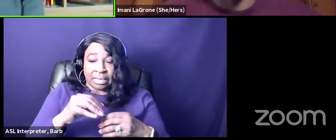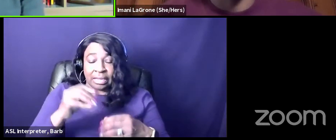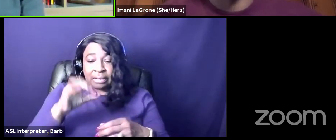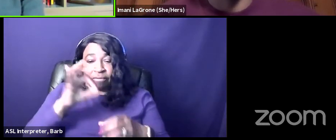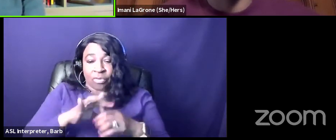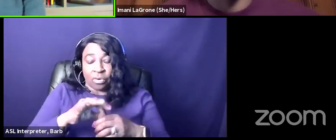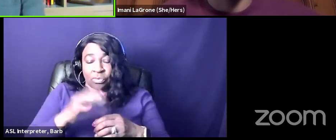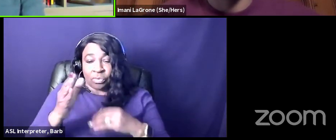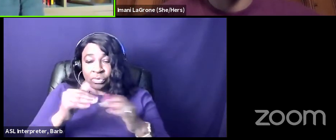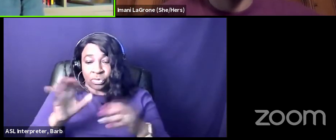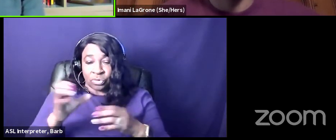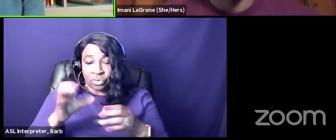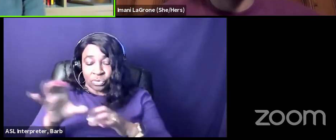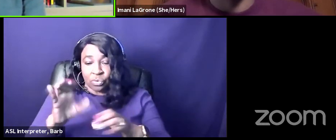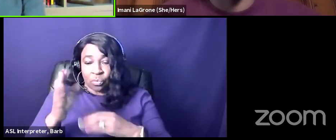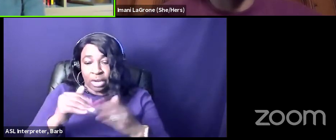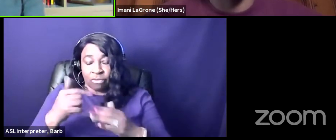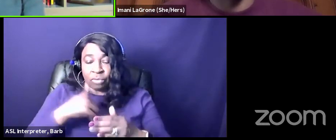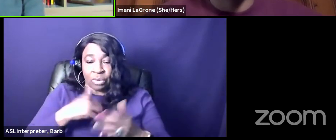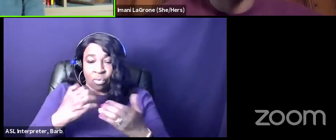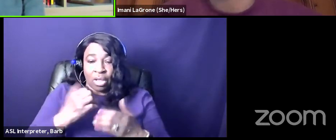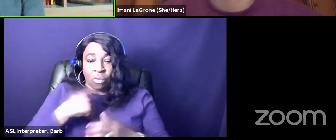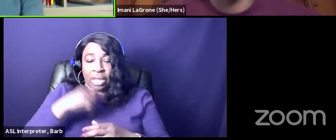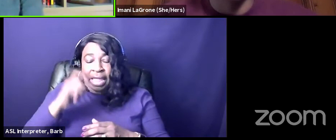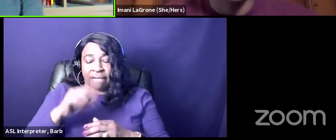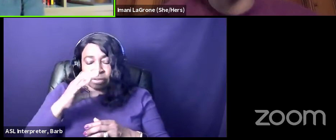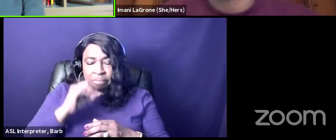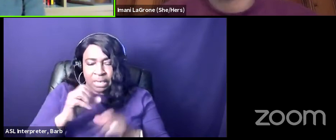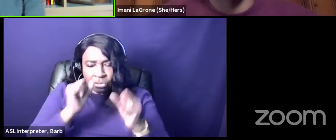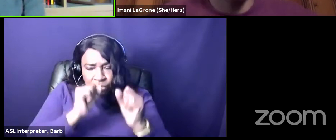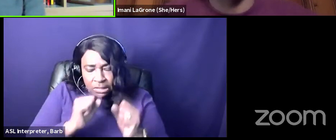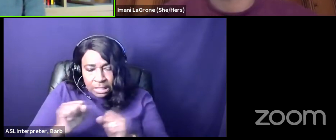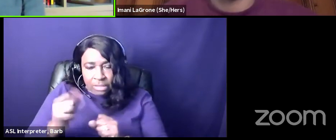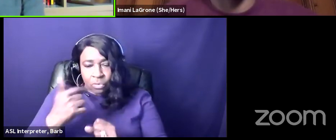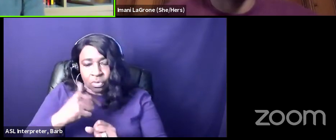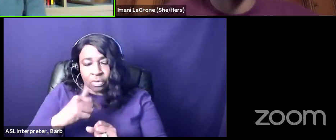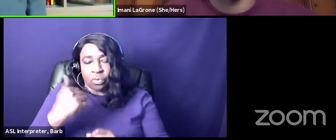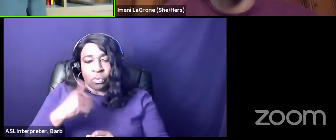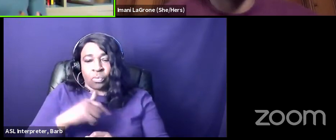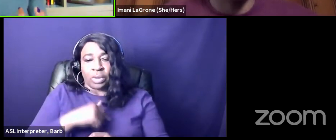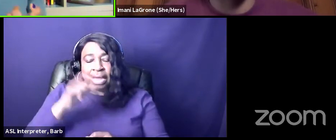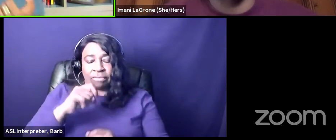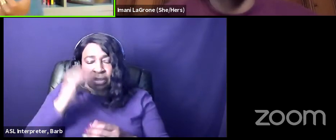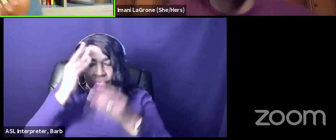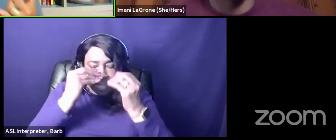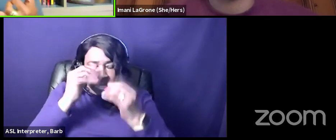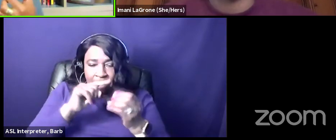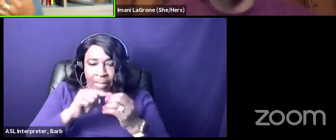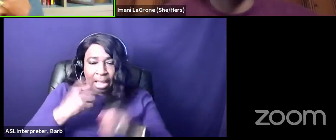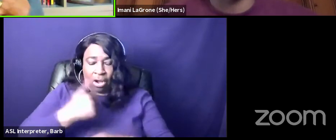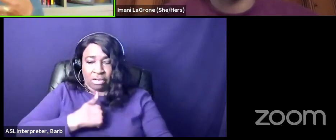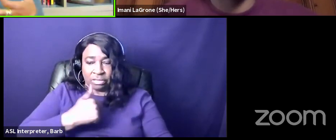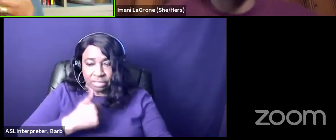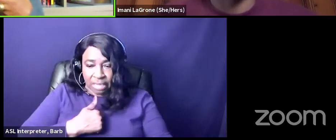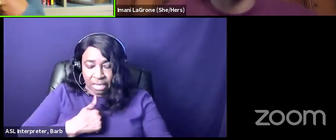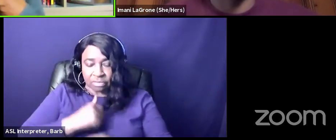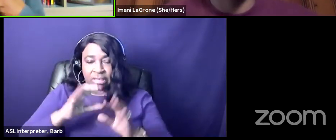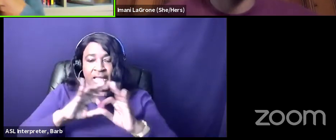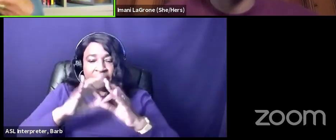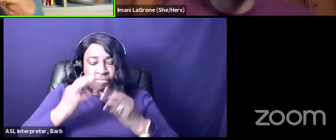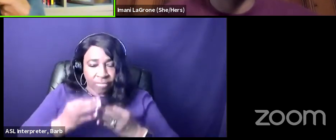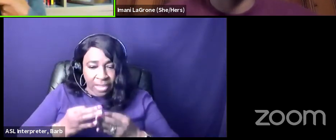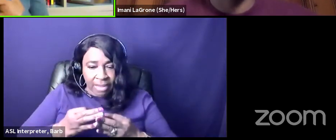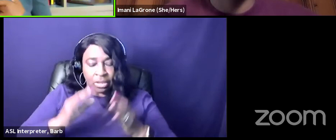we we'd like we don't do that we have to be strategic we're the most strategic voters we have to think about ourselves our family